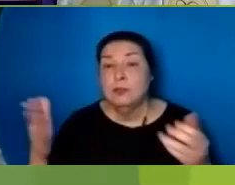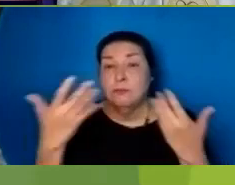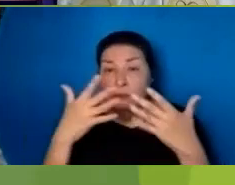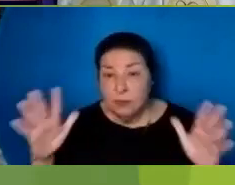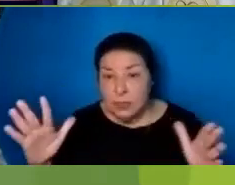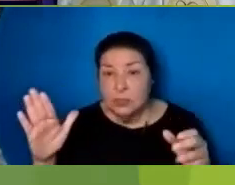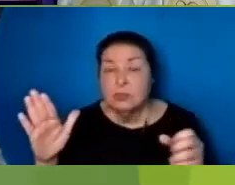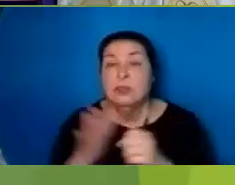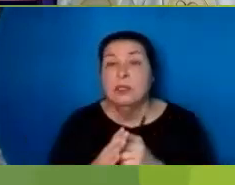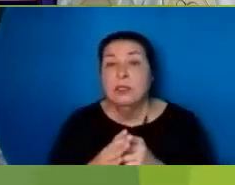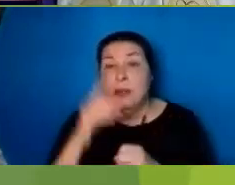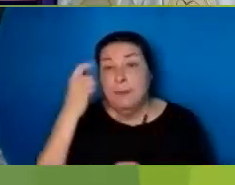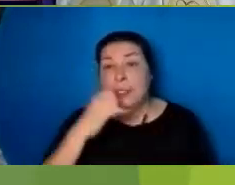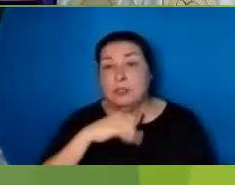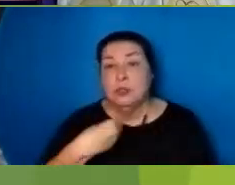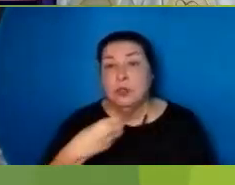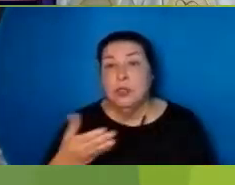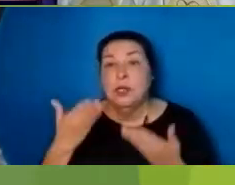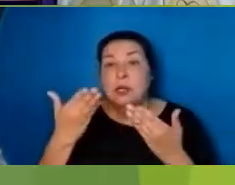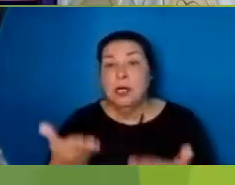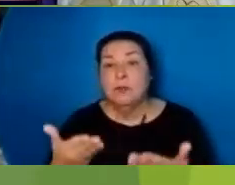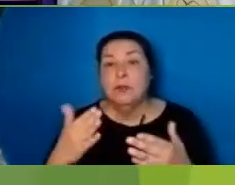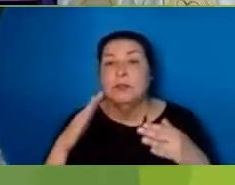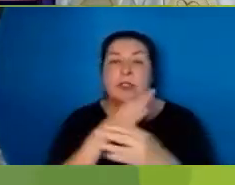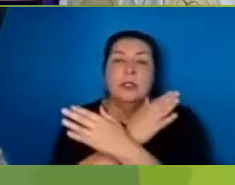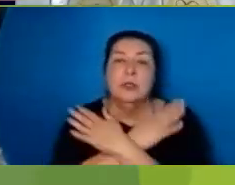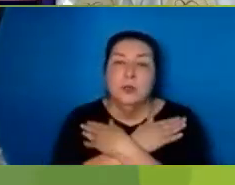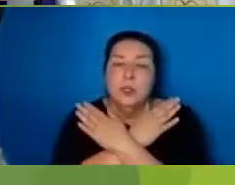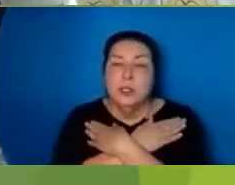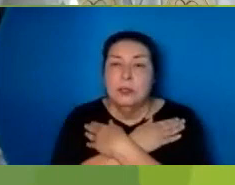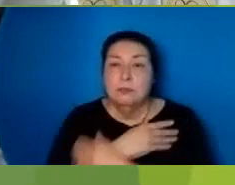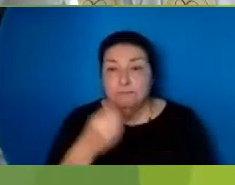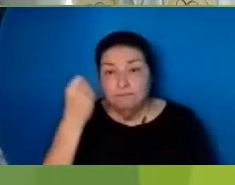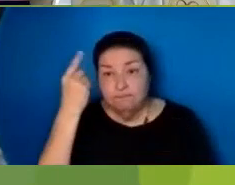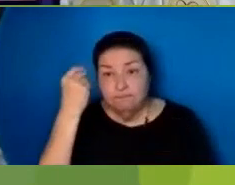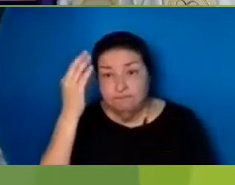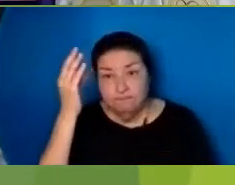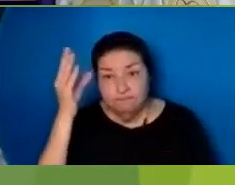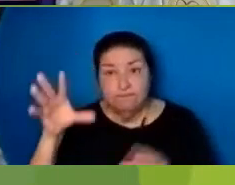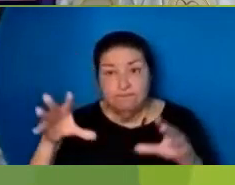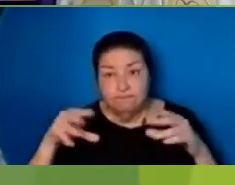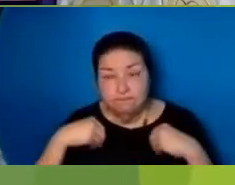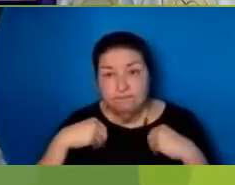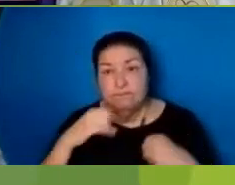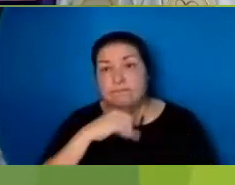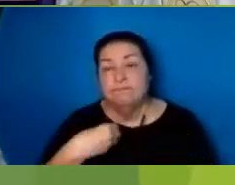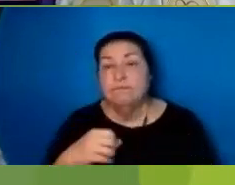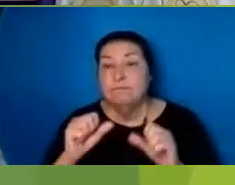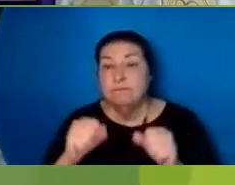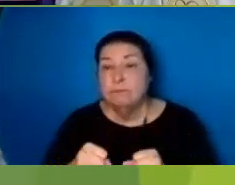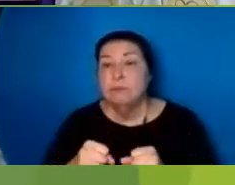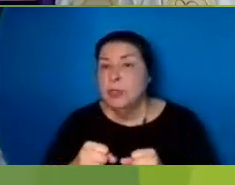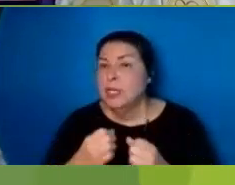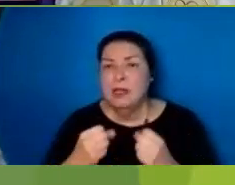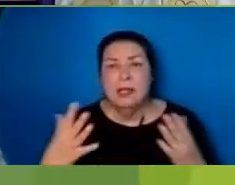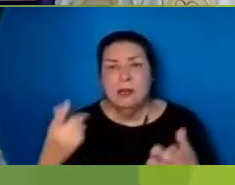offers rest Recognizing joy And what it offers Can be too much For finite creatures